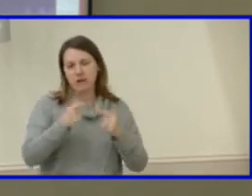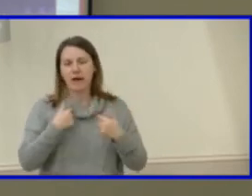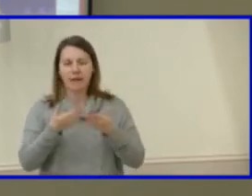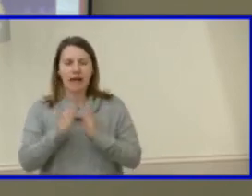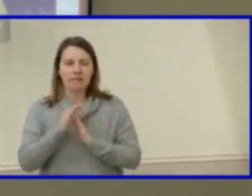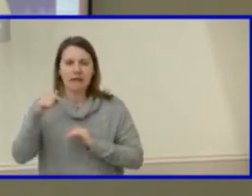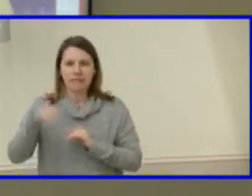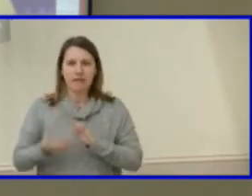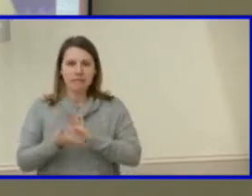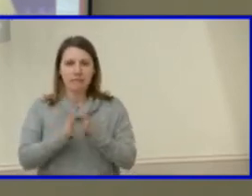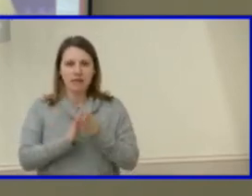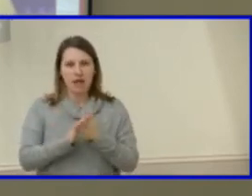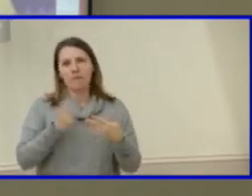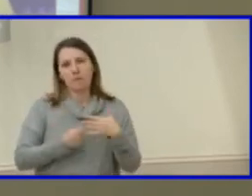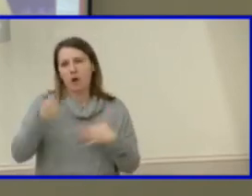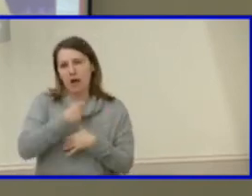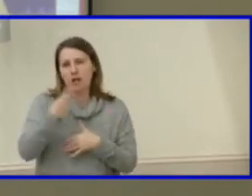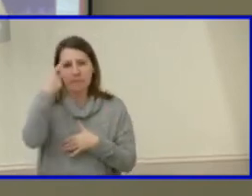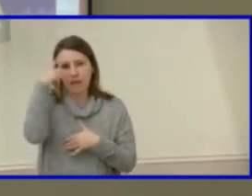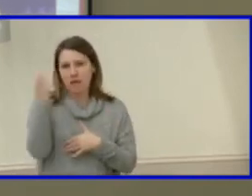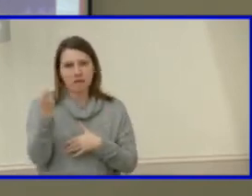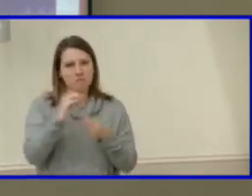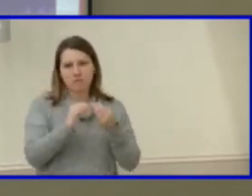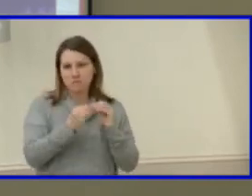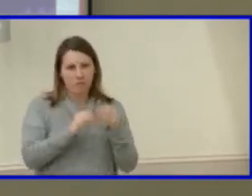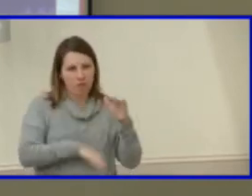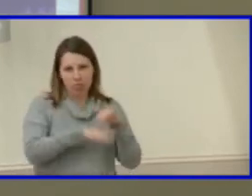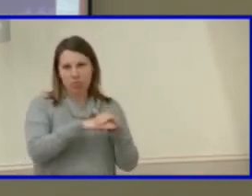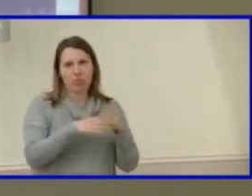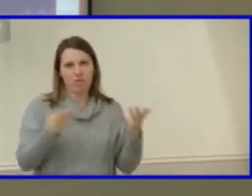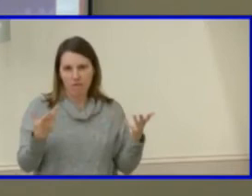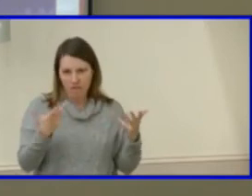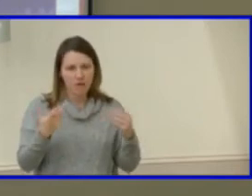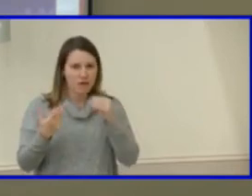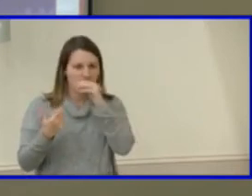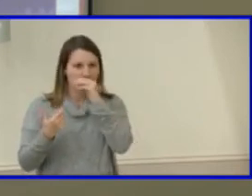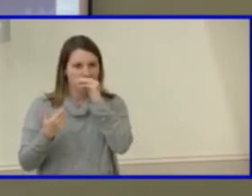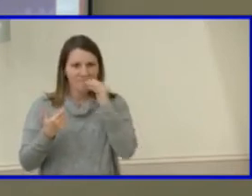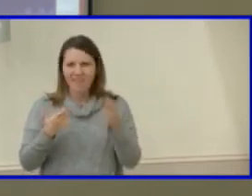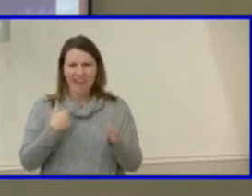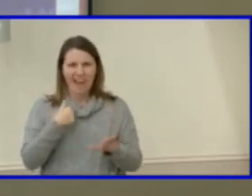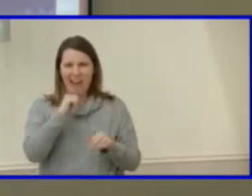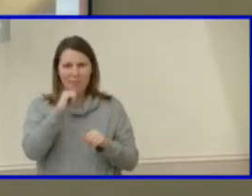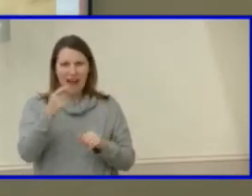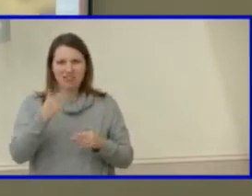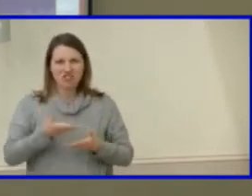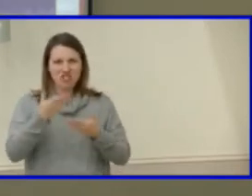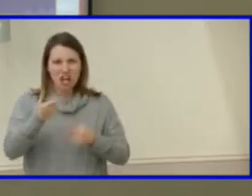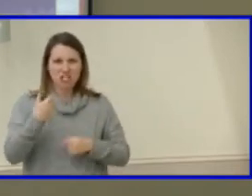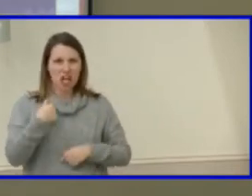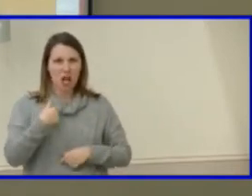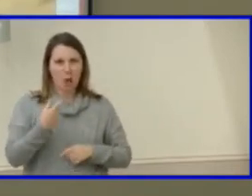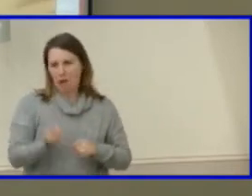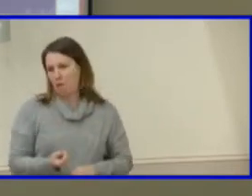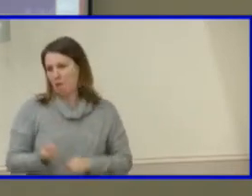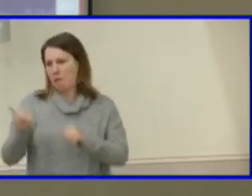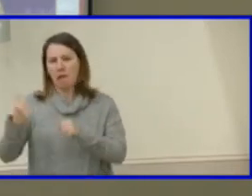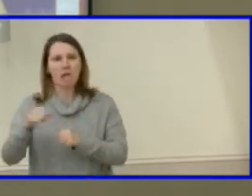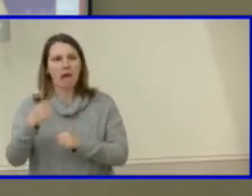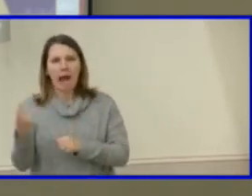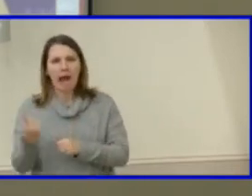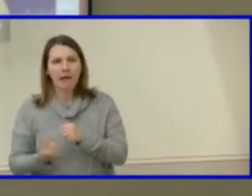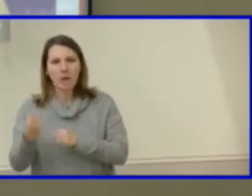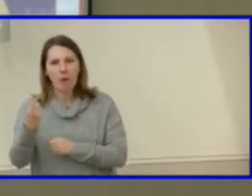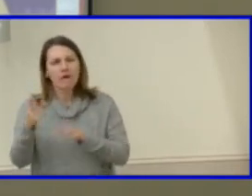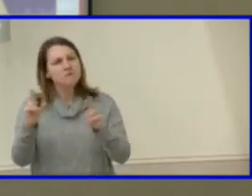end for capacity reasons um and so no i'm not suggesting that we bump anybody else out or it go first or